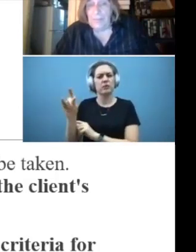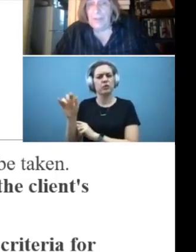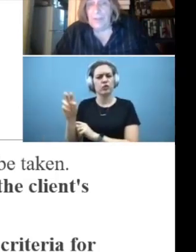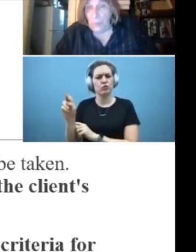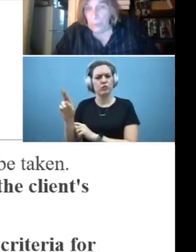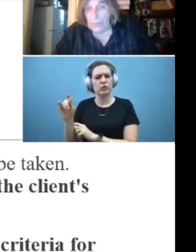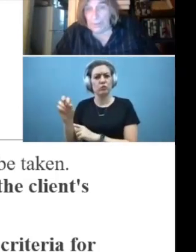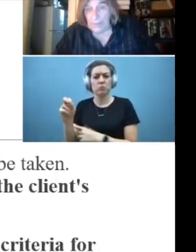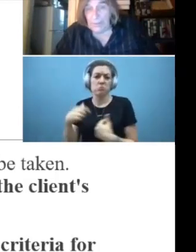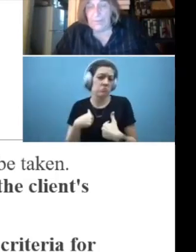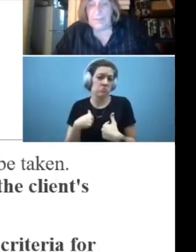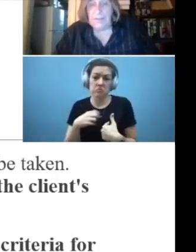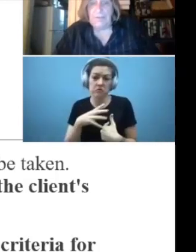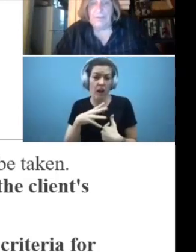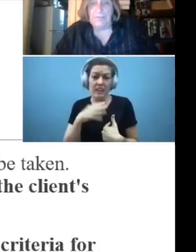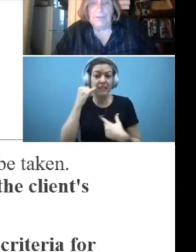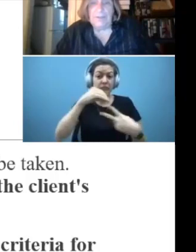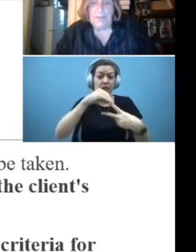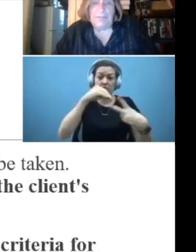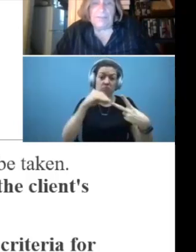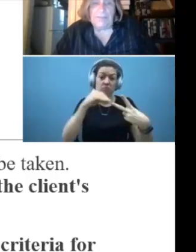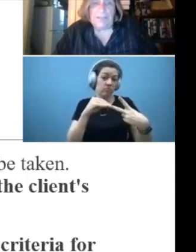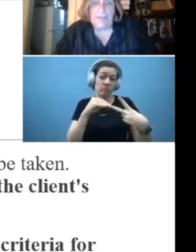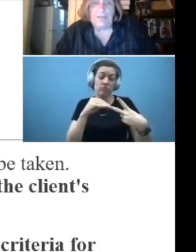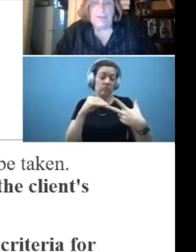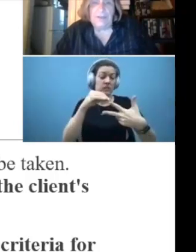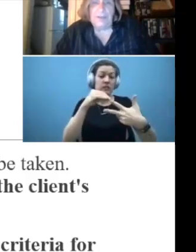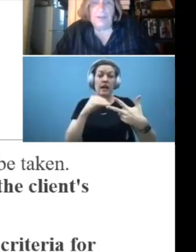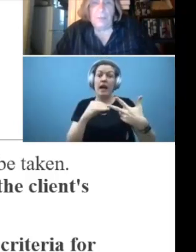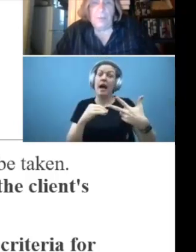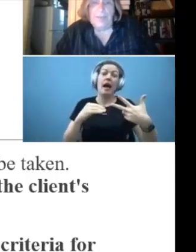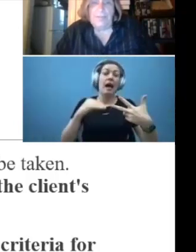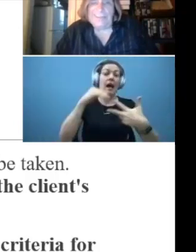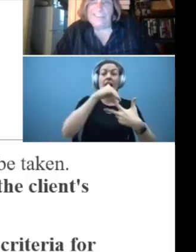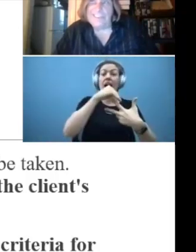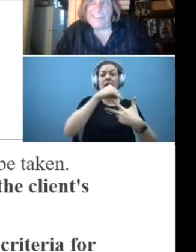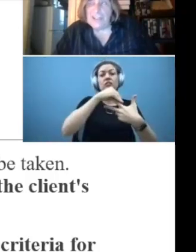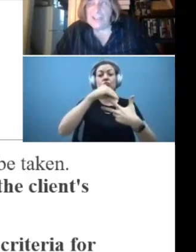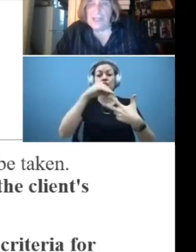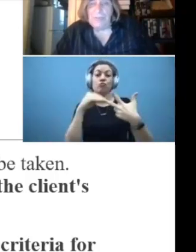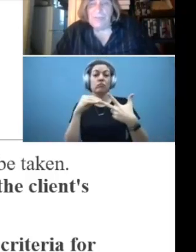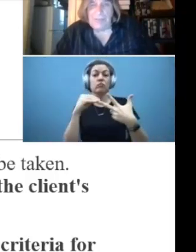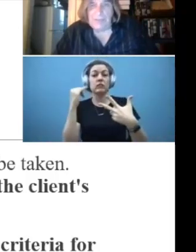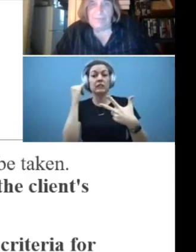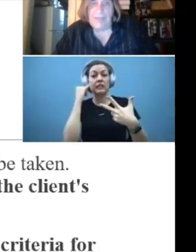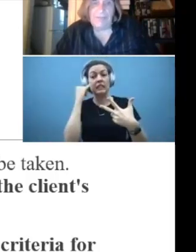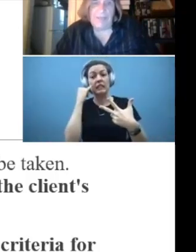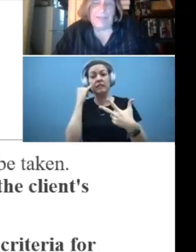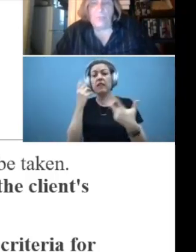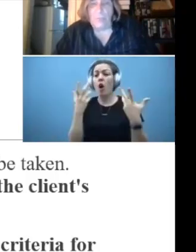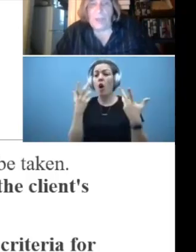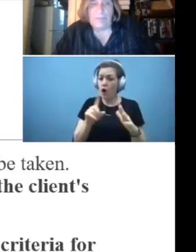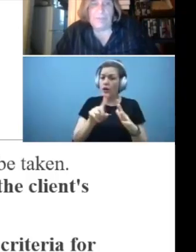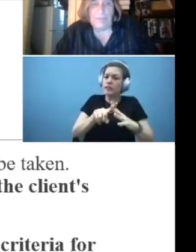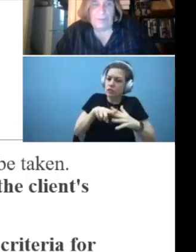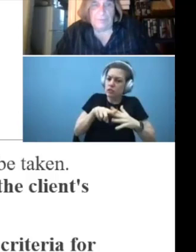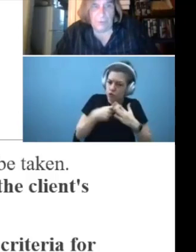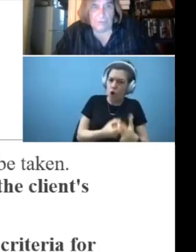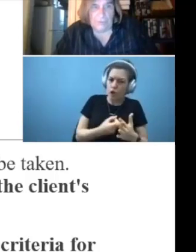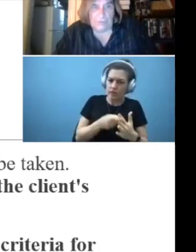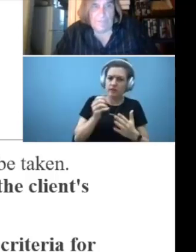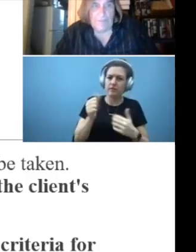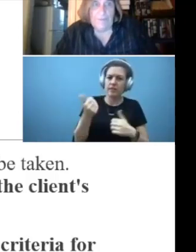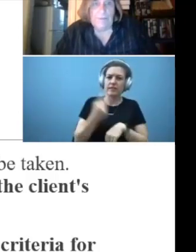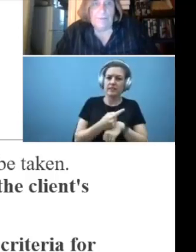with them lowering the level of investigation when they've at least initiated with the 10-day fact-finding rather than the